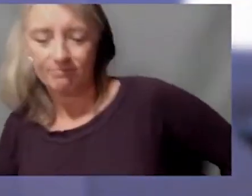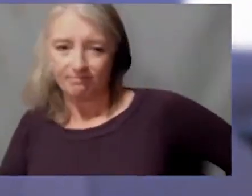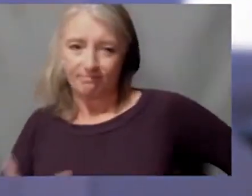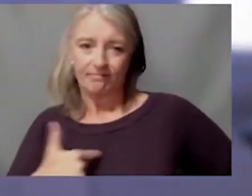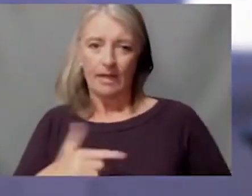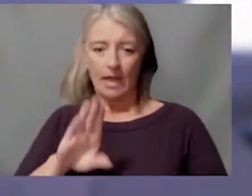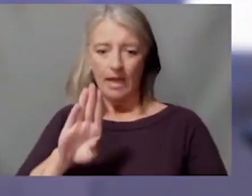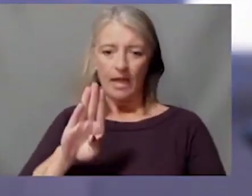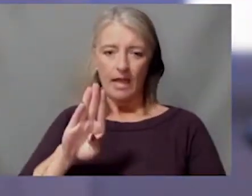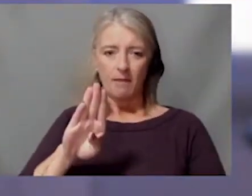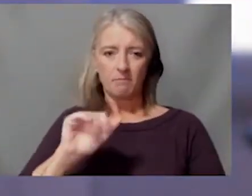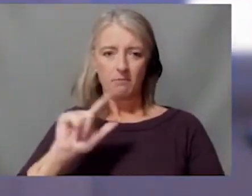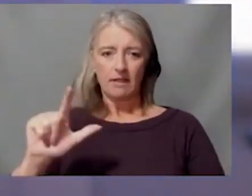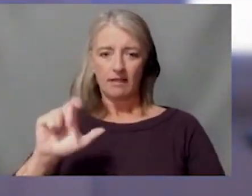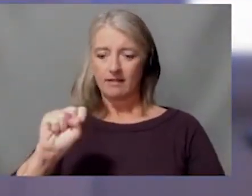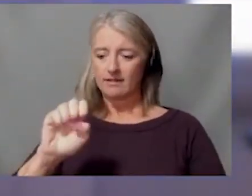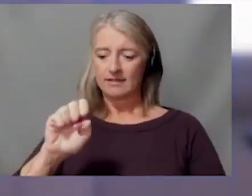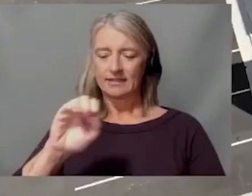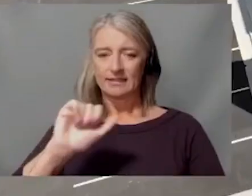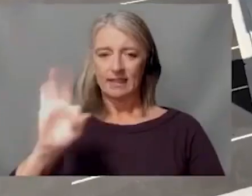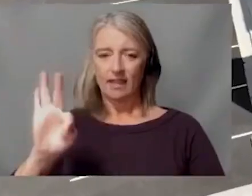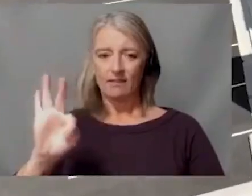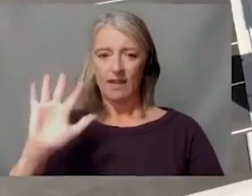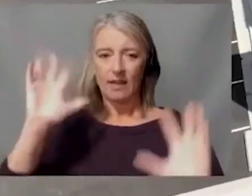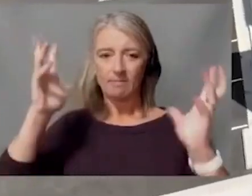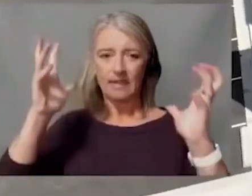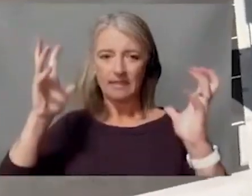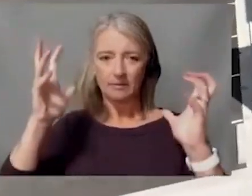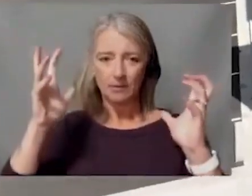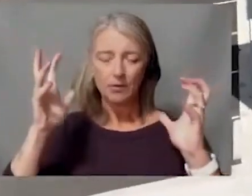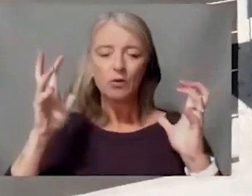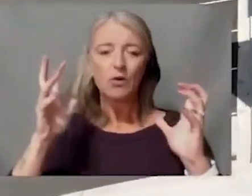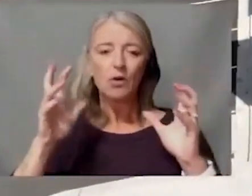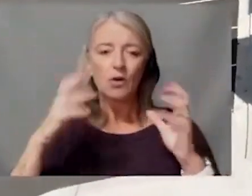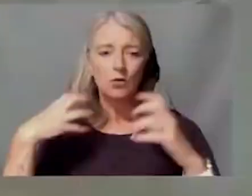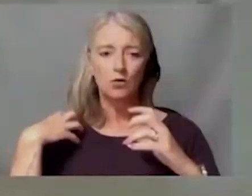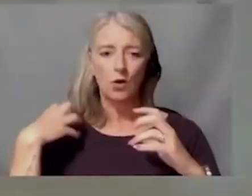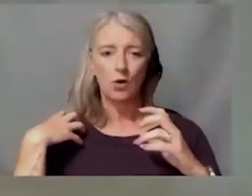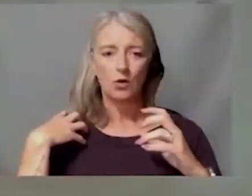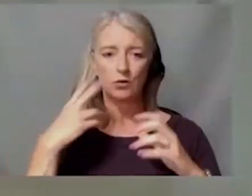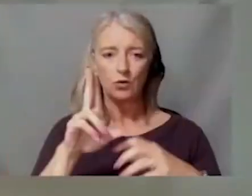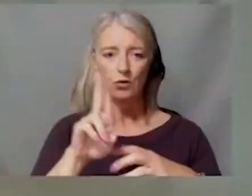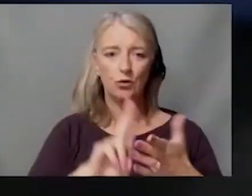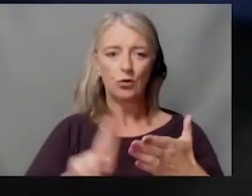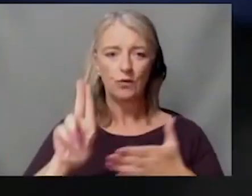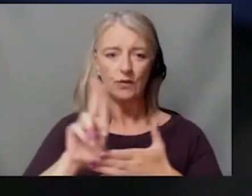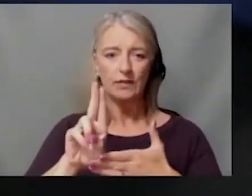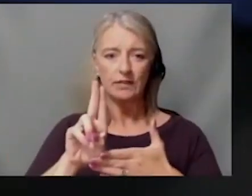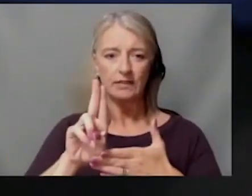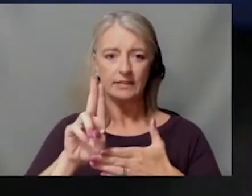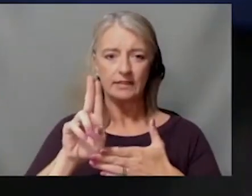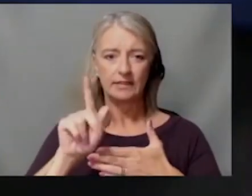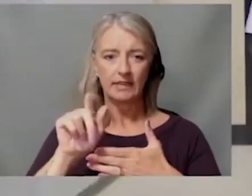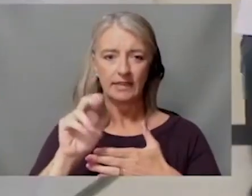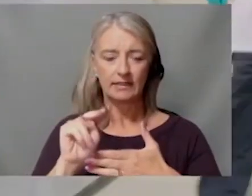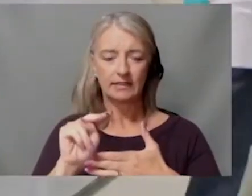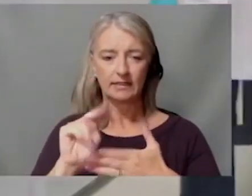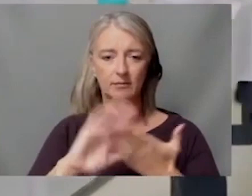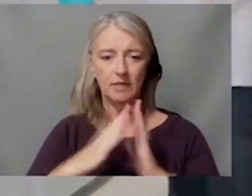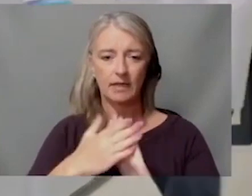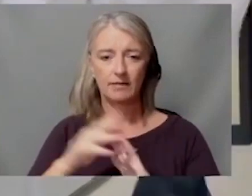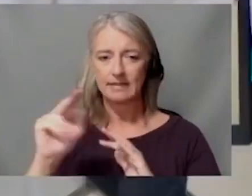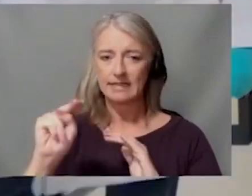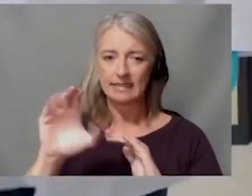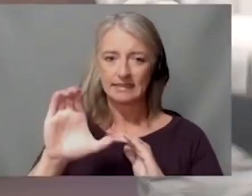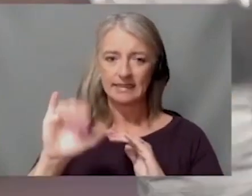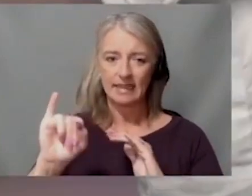basketball coach at the University of Kansas, and I'm here to congratulate KU Cancer Center on becoming an NCI designated comprehensive